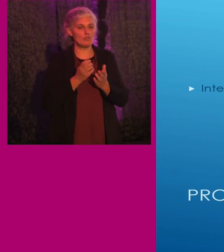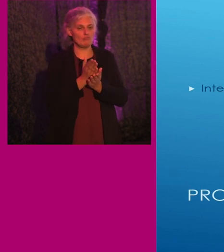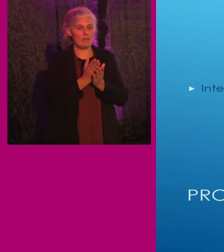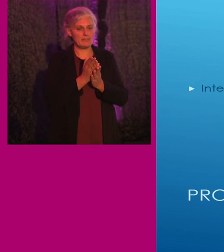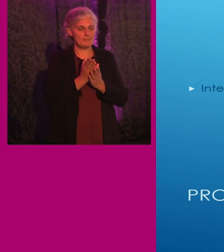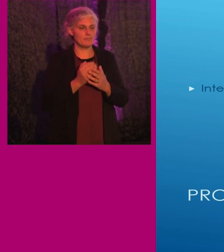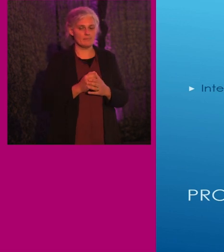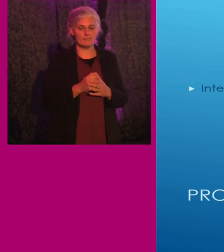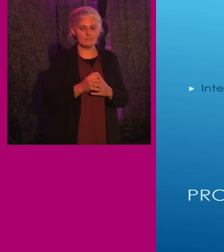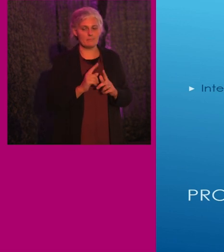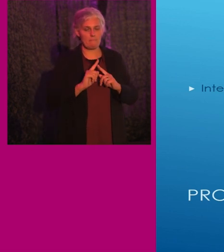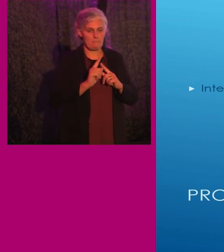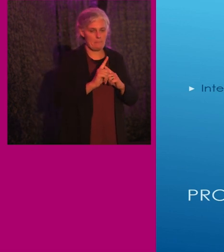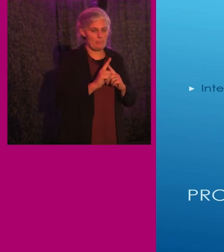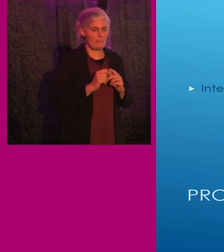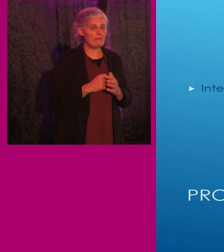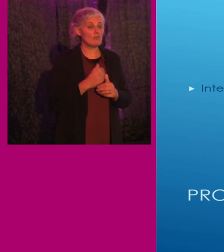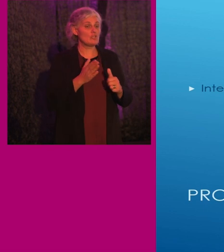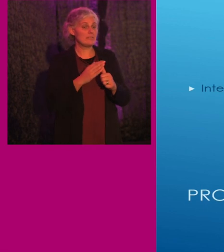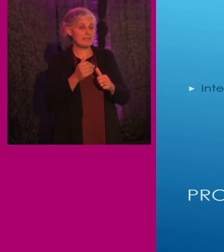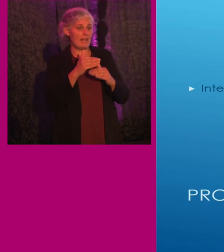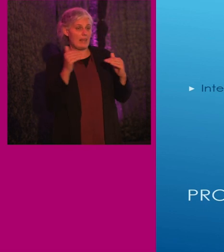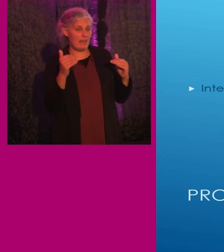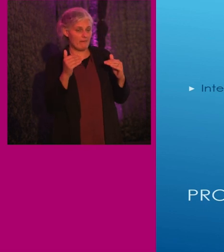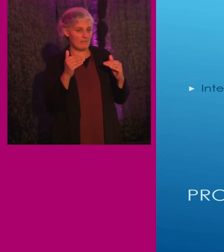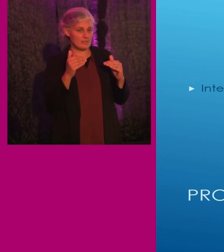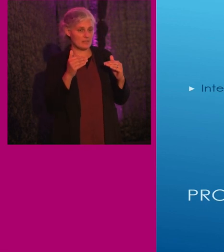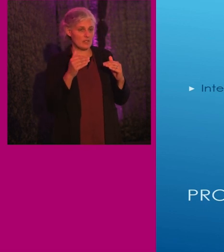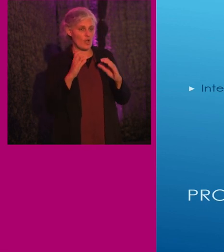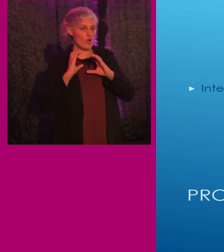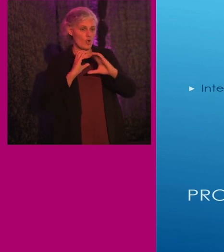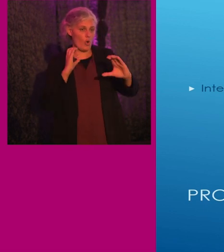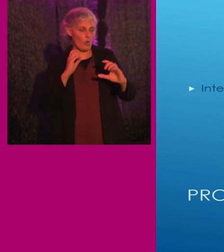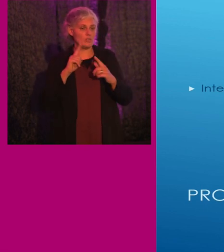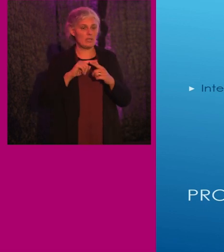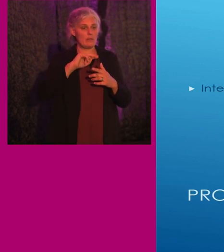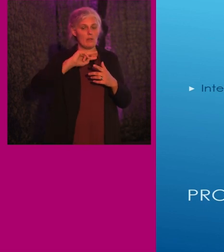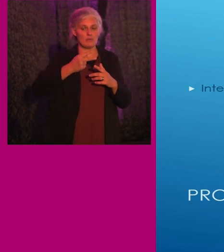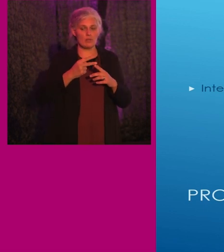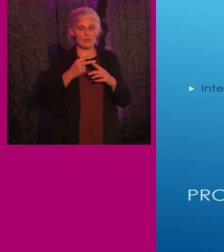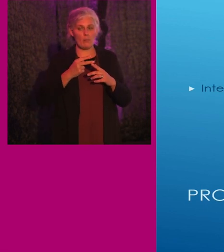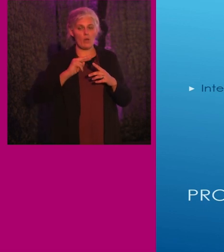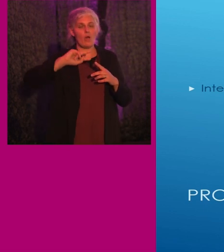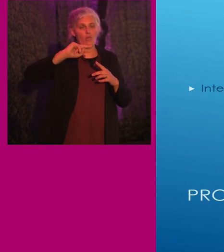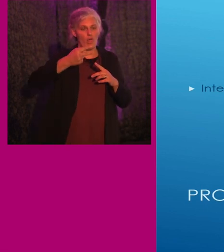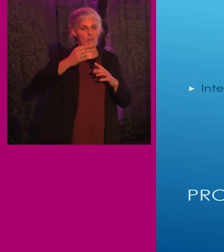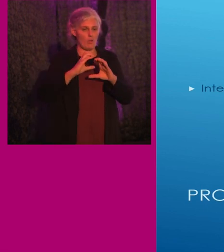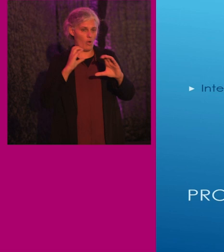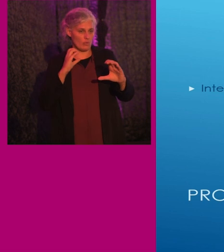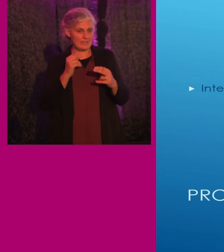Special rules for single-level passenger coaches and bi-level dining cars, including requiring